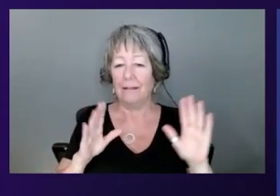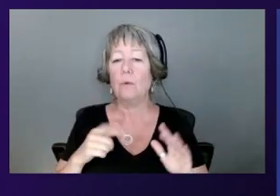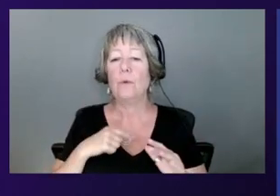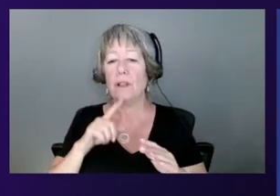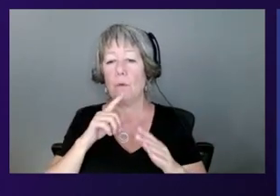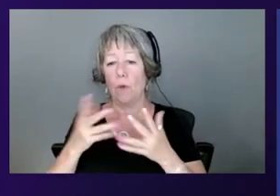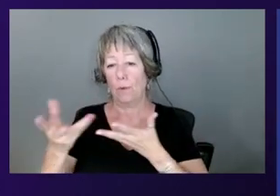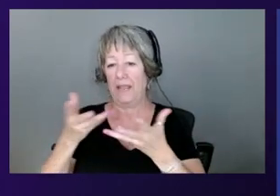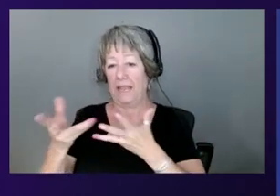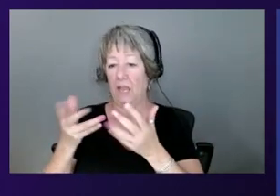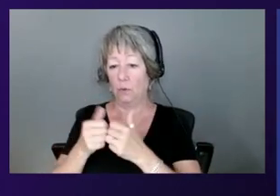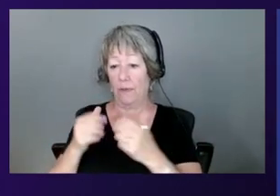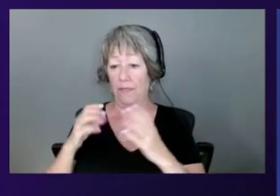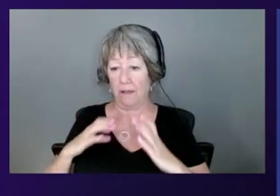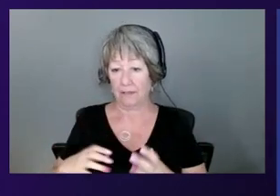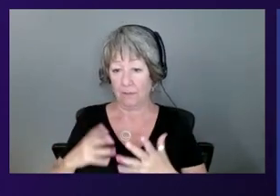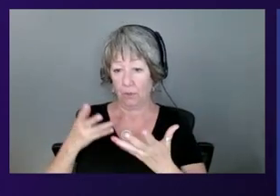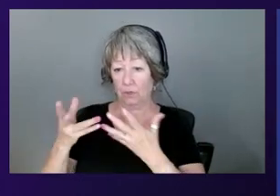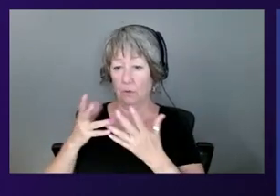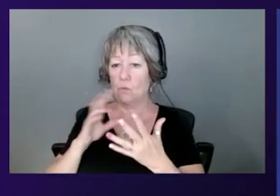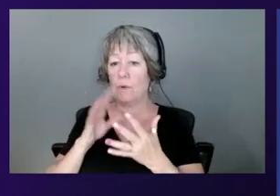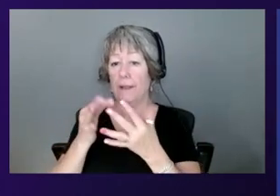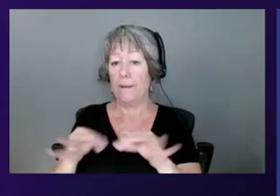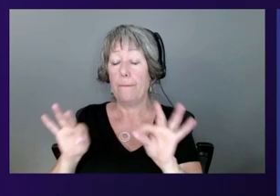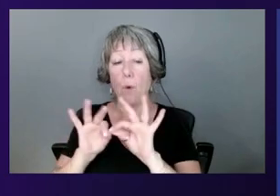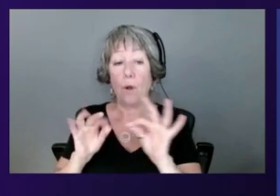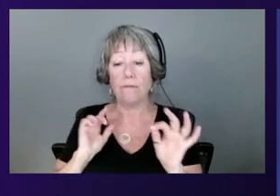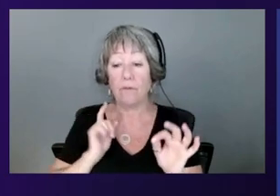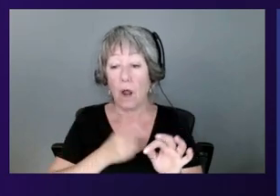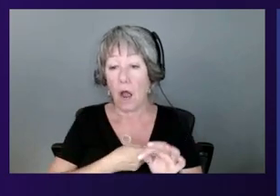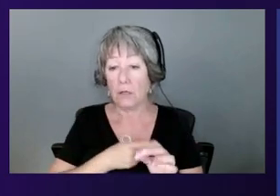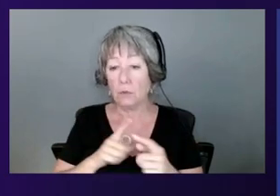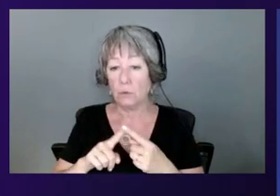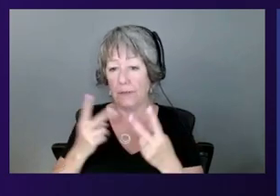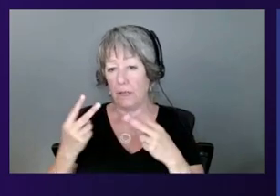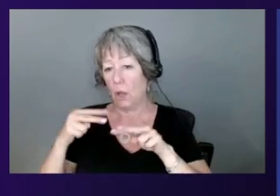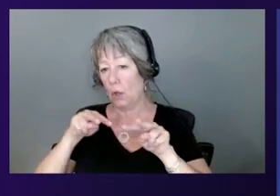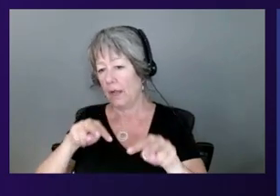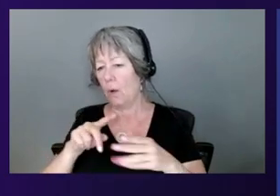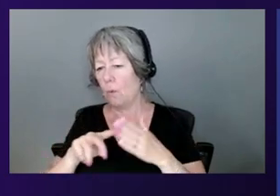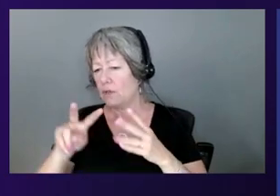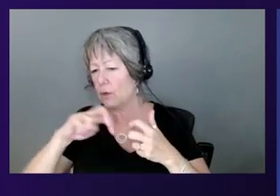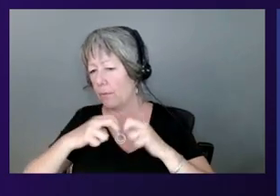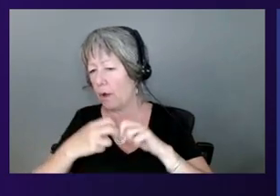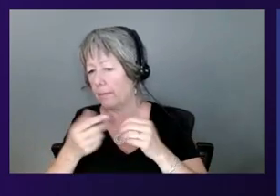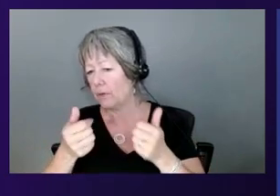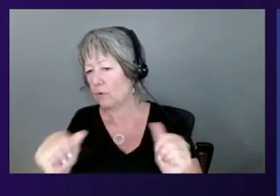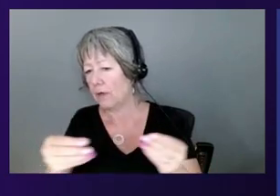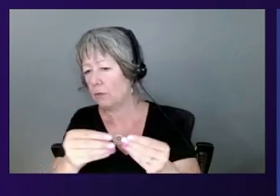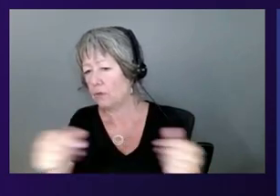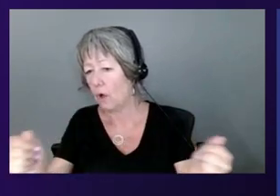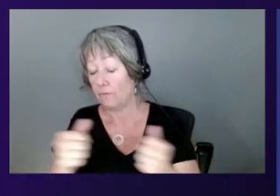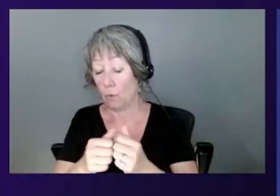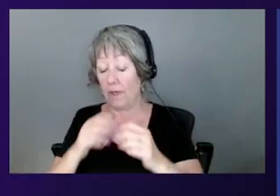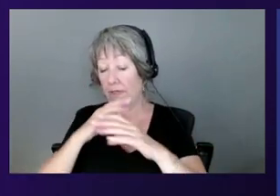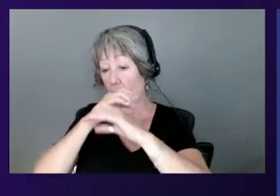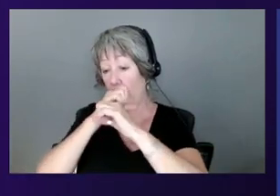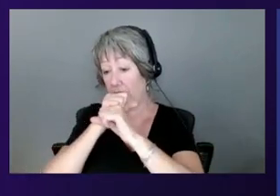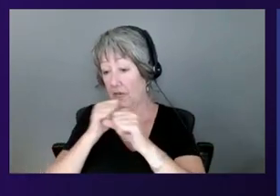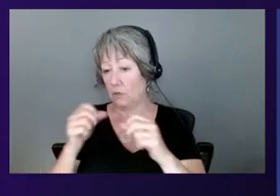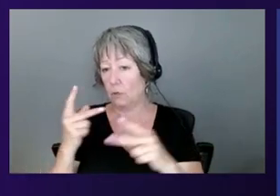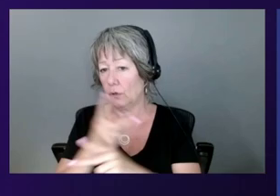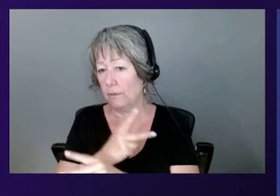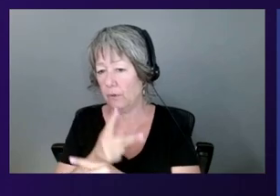customers, I think it's very important to look at what problems they're looking to solve with confidential computing. know, a broad term, there's many different